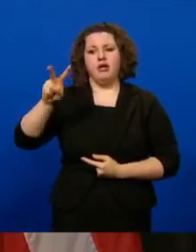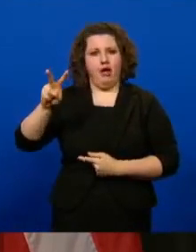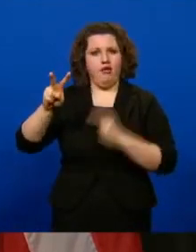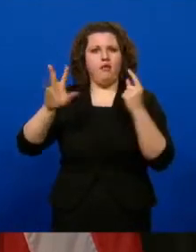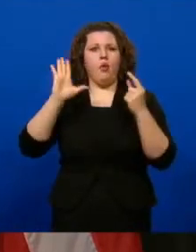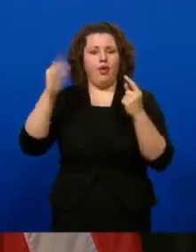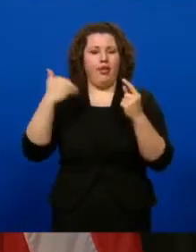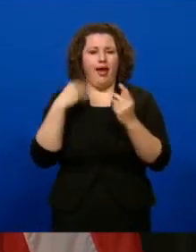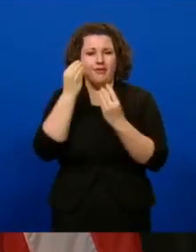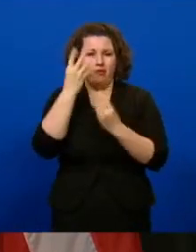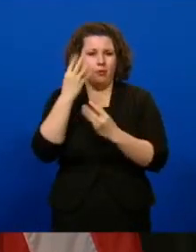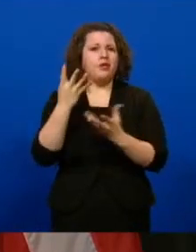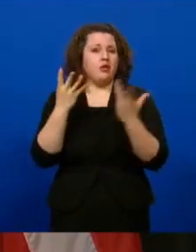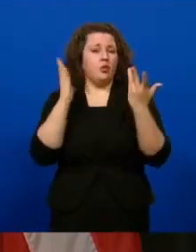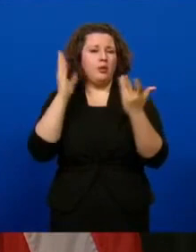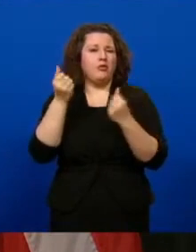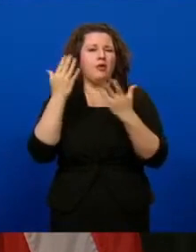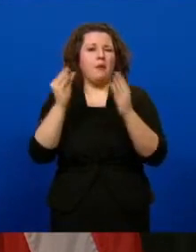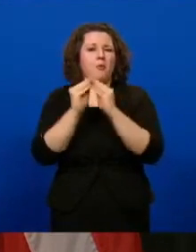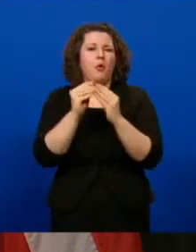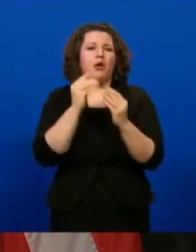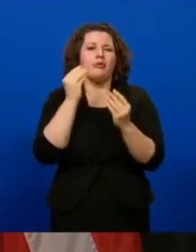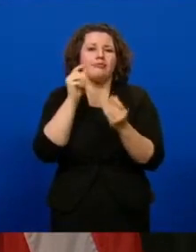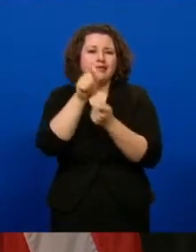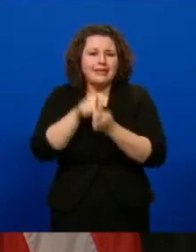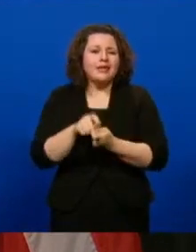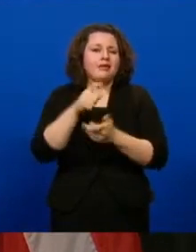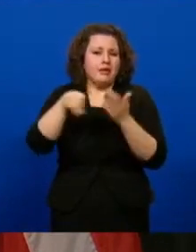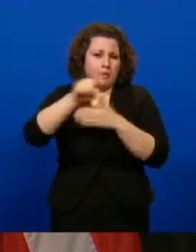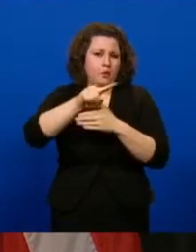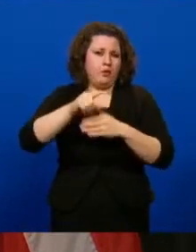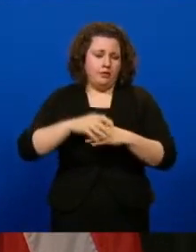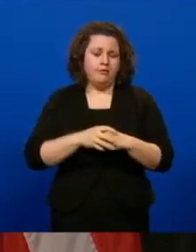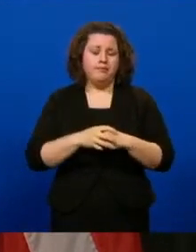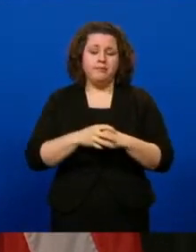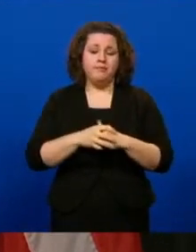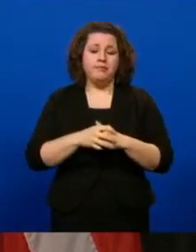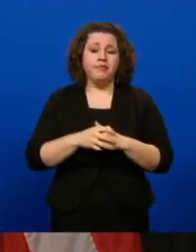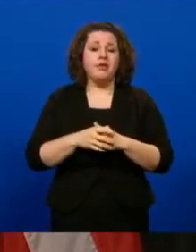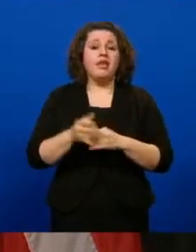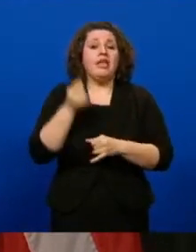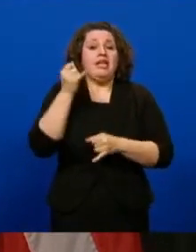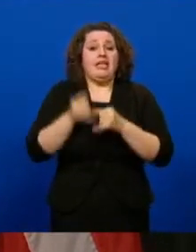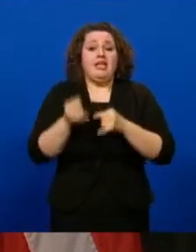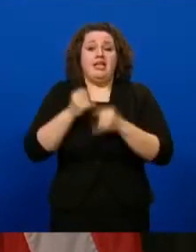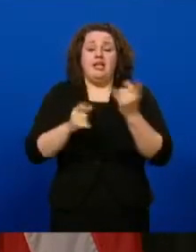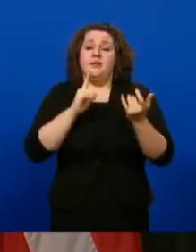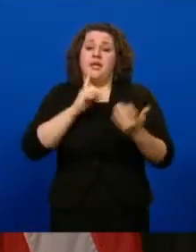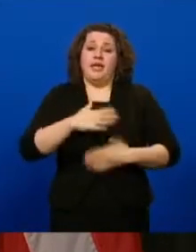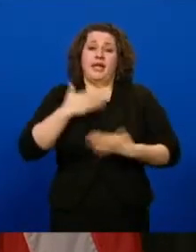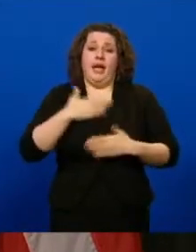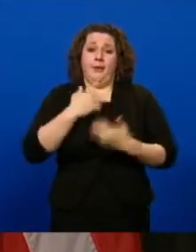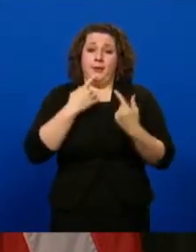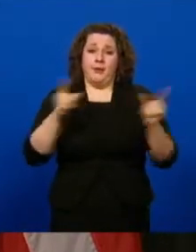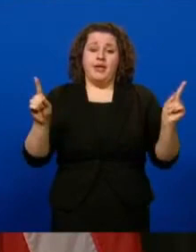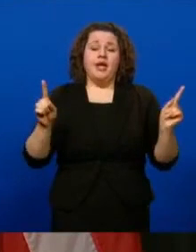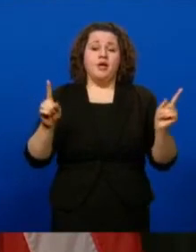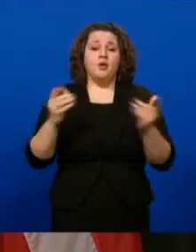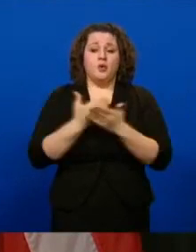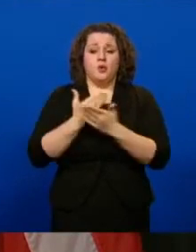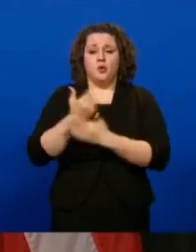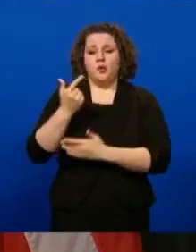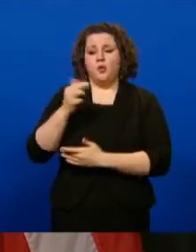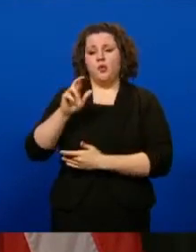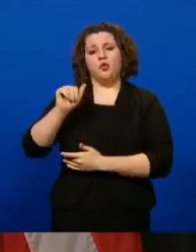Thank you very much. Thank bar relief